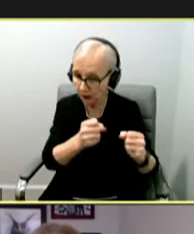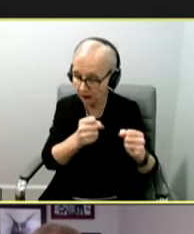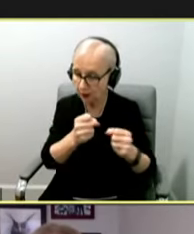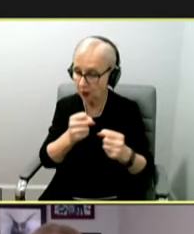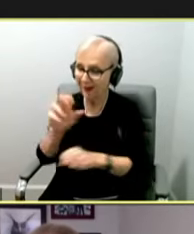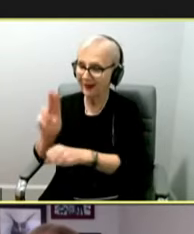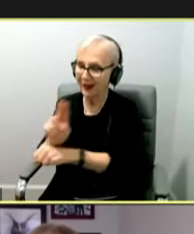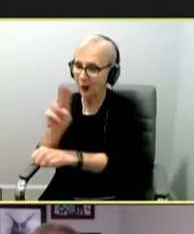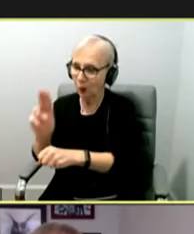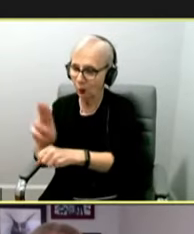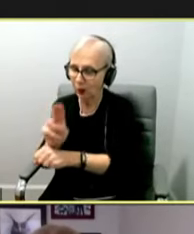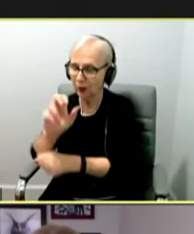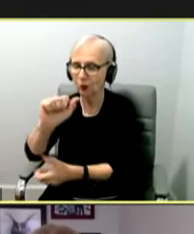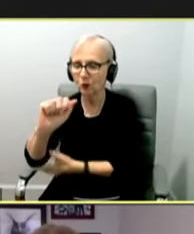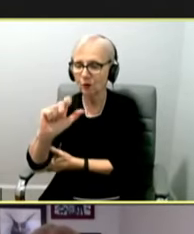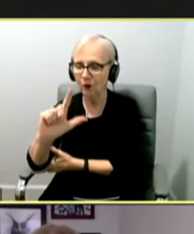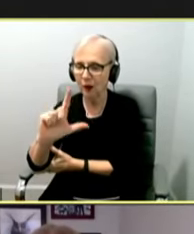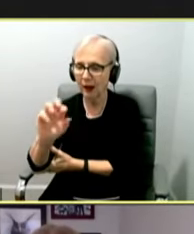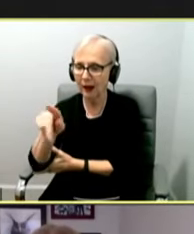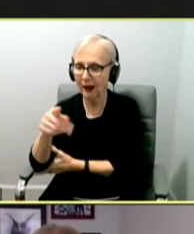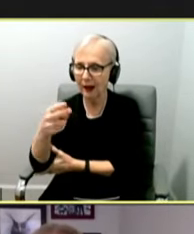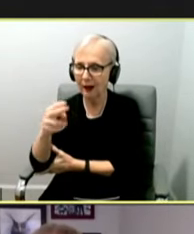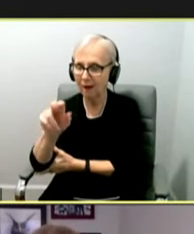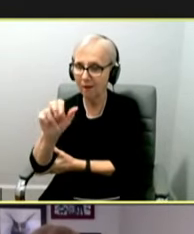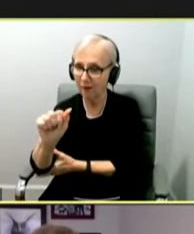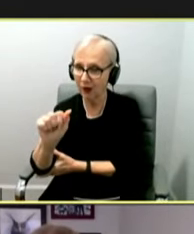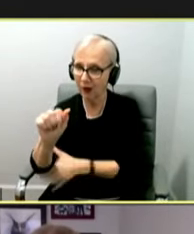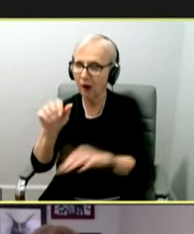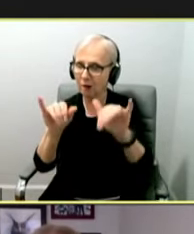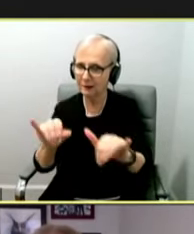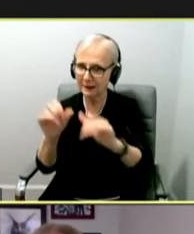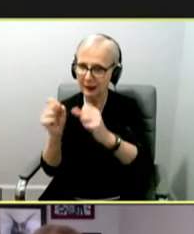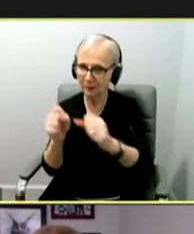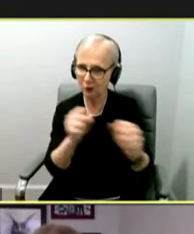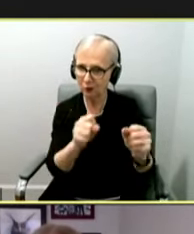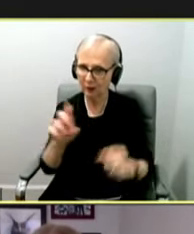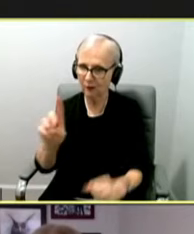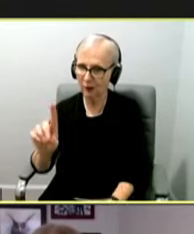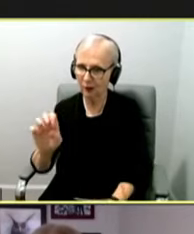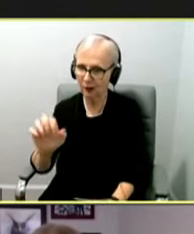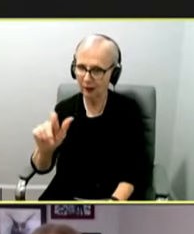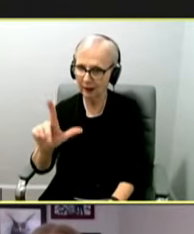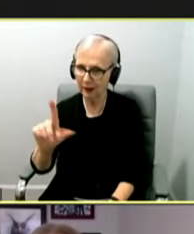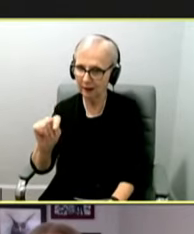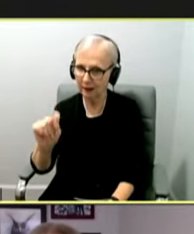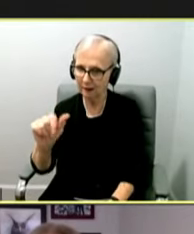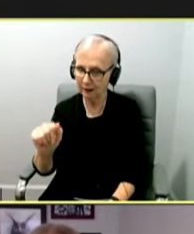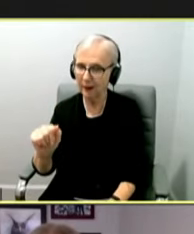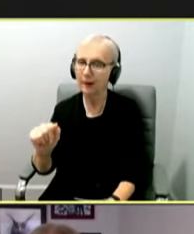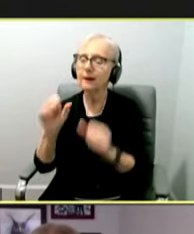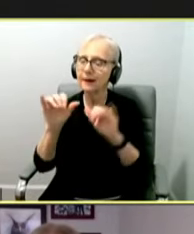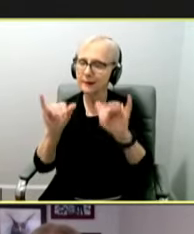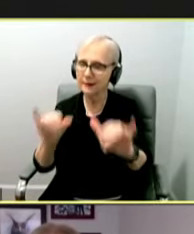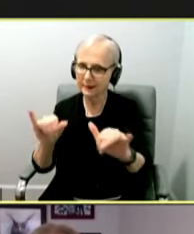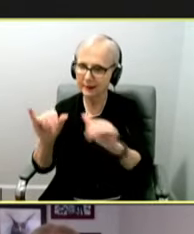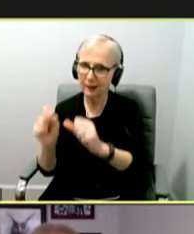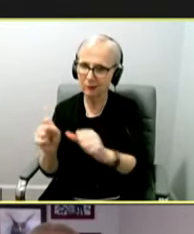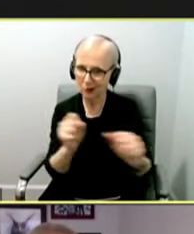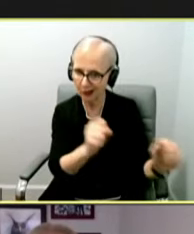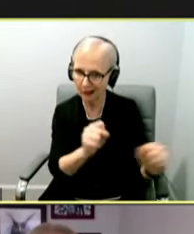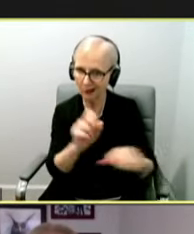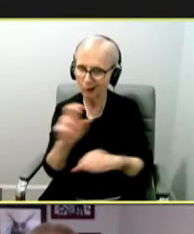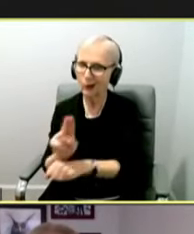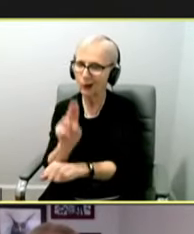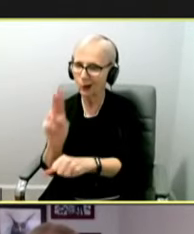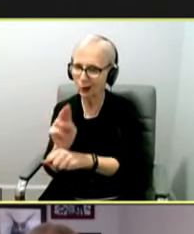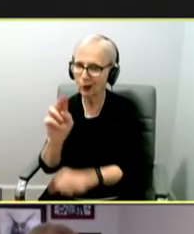use for alpha are the same strategies that we're using now for delta and the same strategies that we will use for Omicron when it